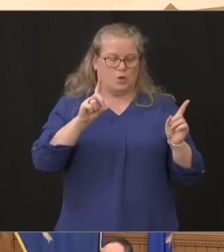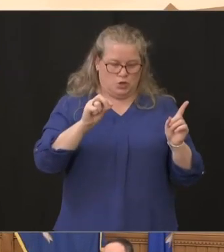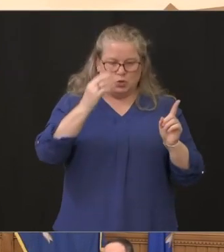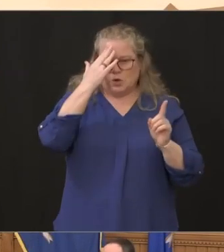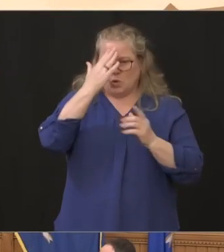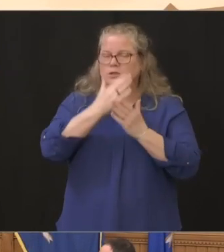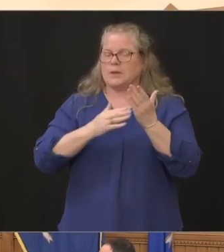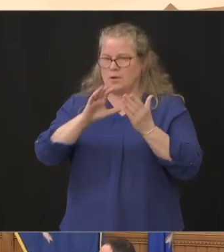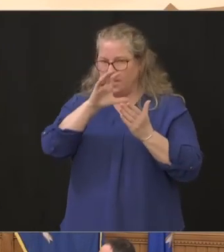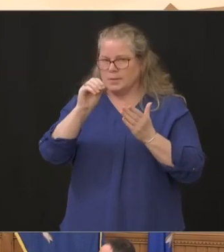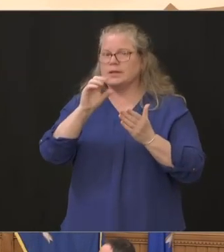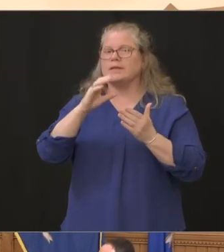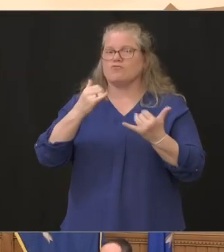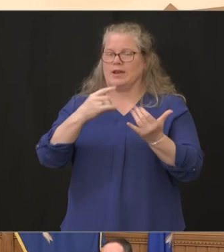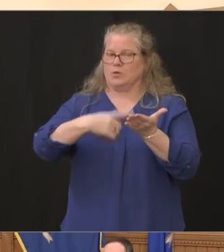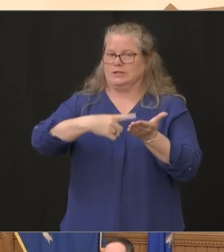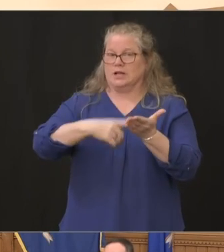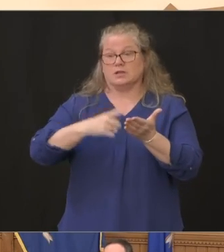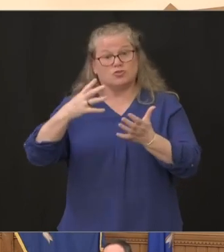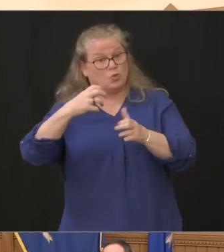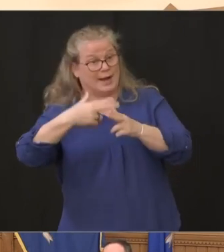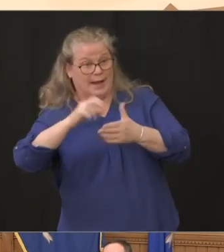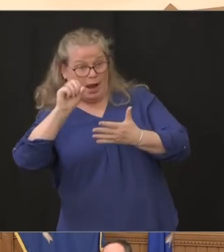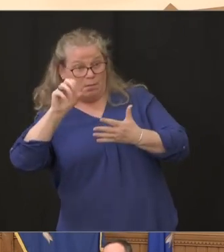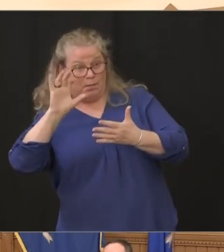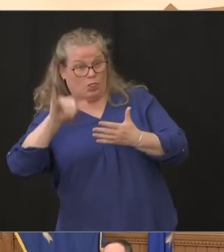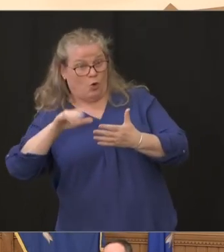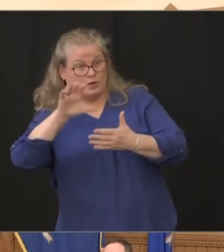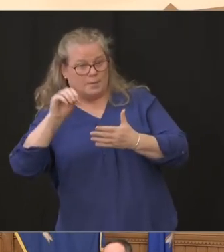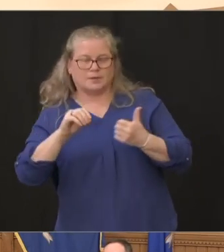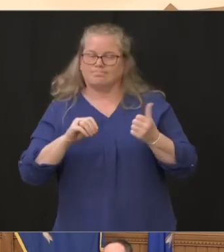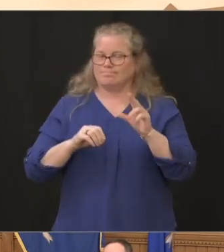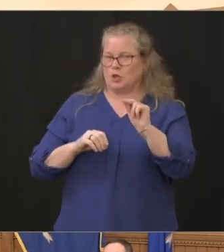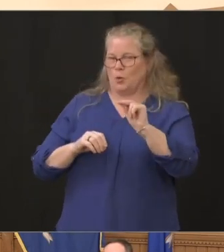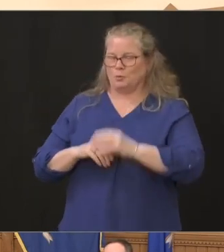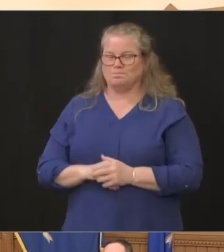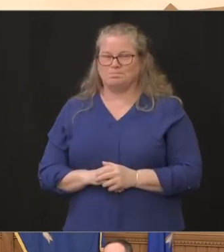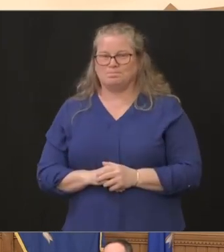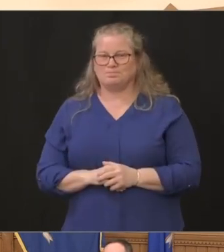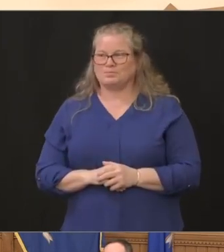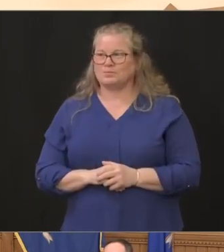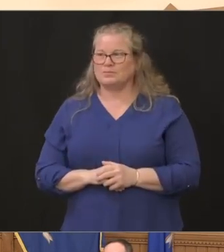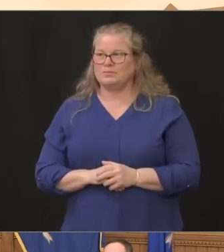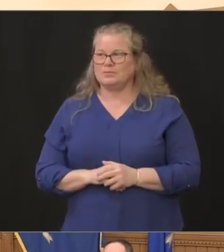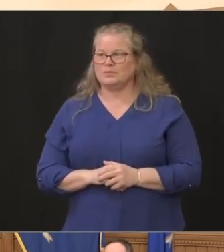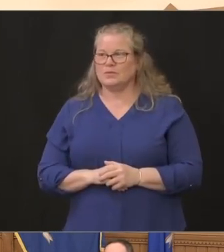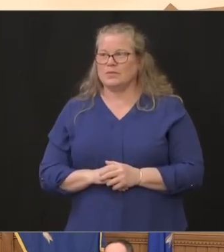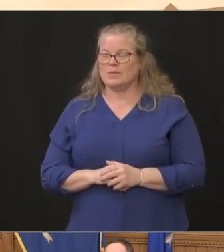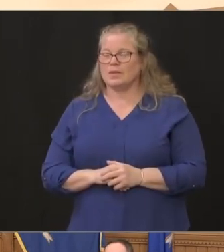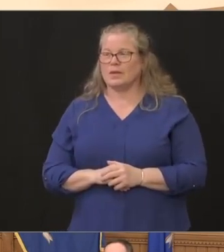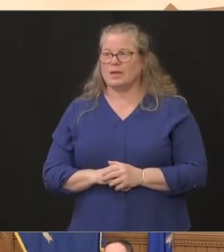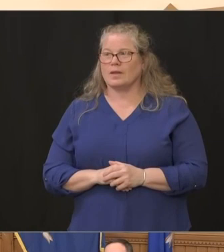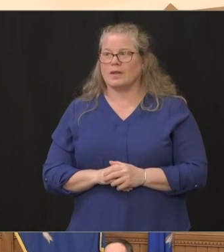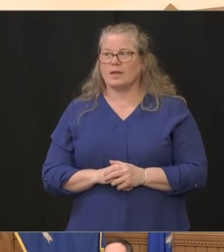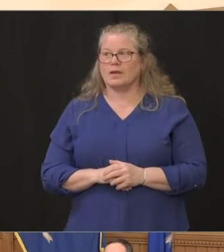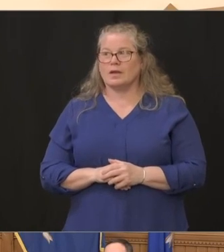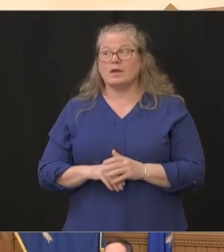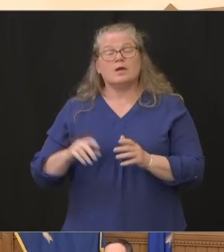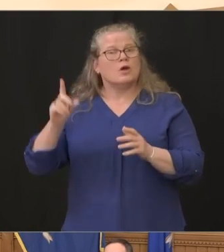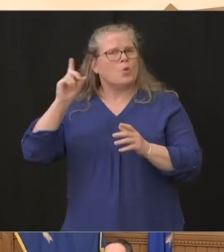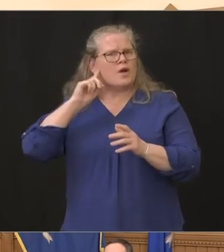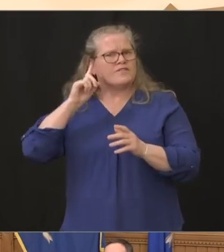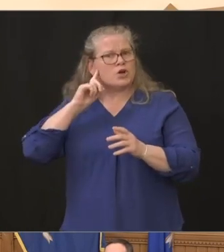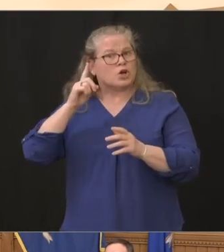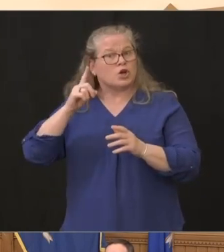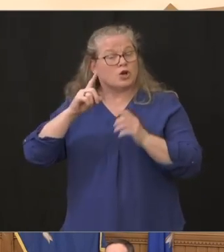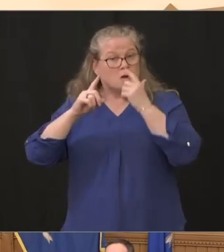want to call it on right now no we heard that you put two people on one ventilator is this for like all the ventilators that you have in